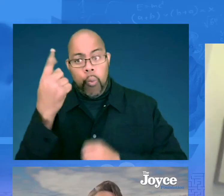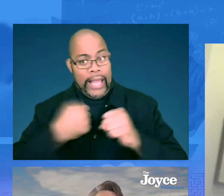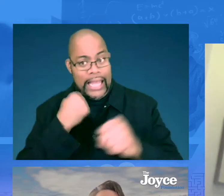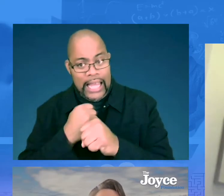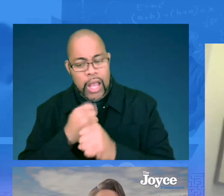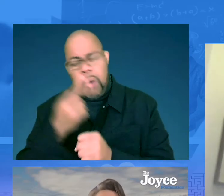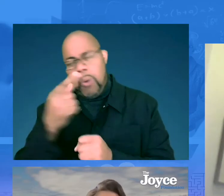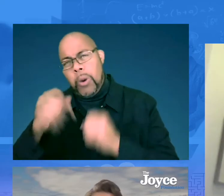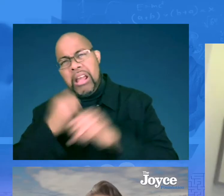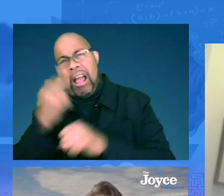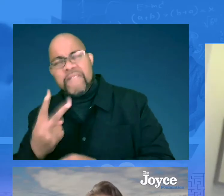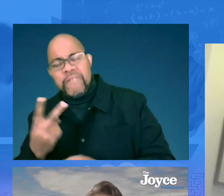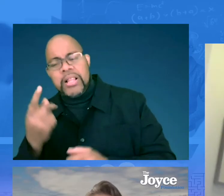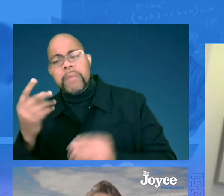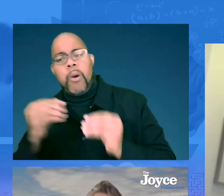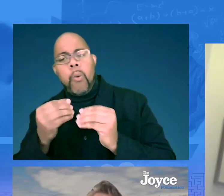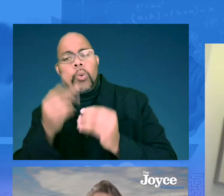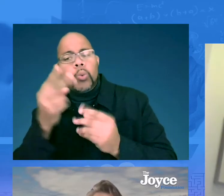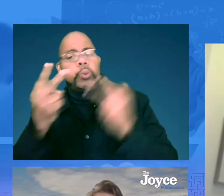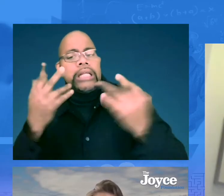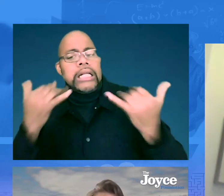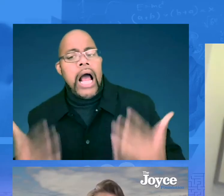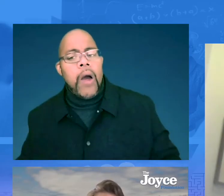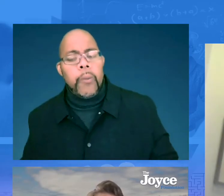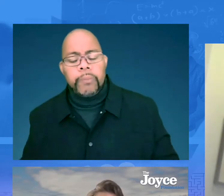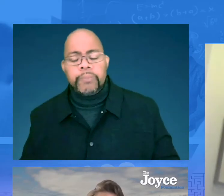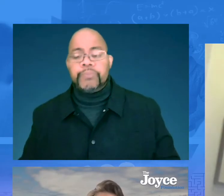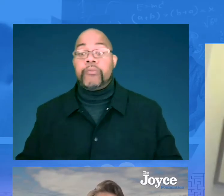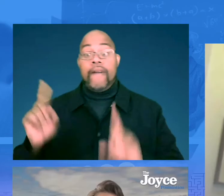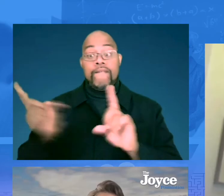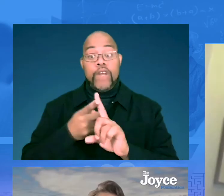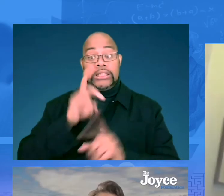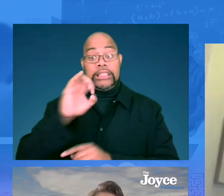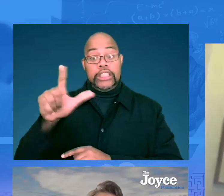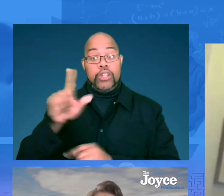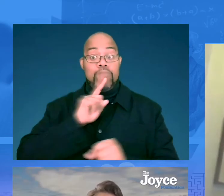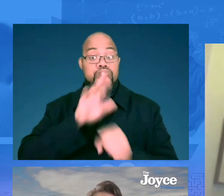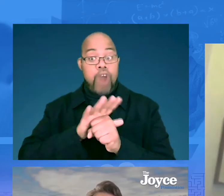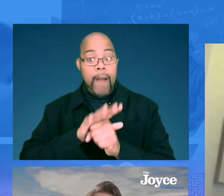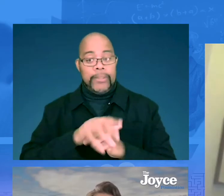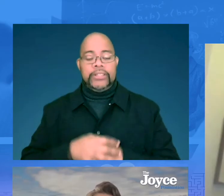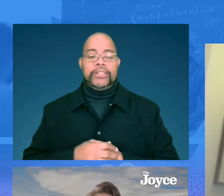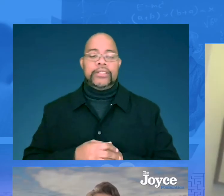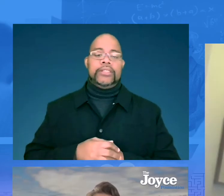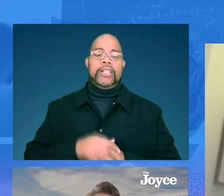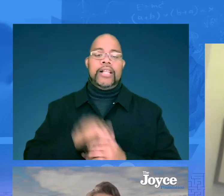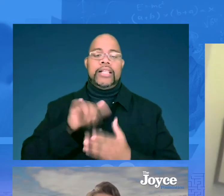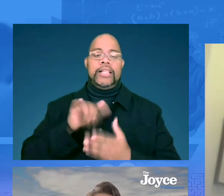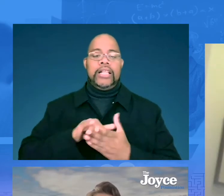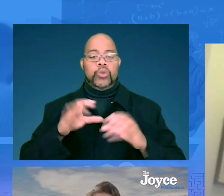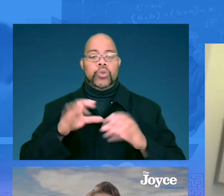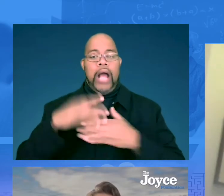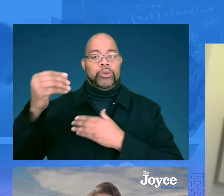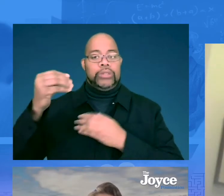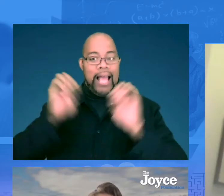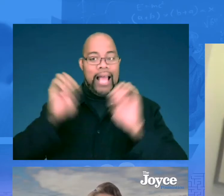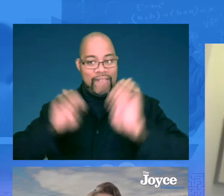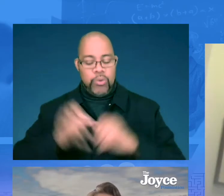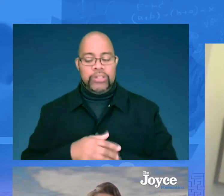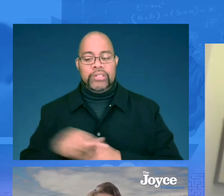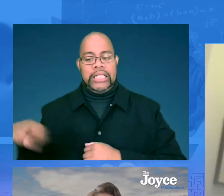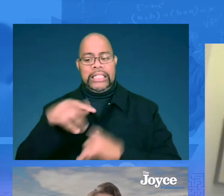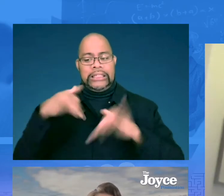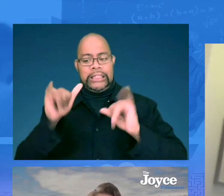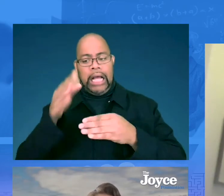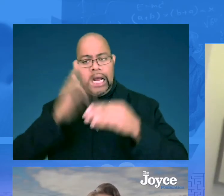about what the early, it's only been a year, year and a half. Just a little bit about what you're seeing. So, first of all, Digital Promise is